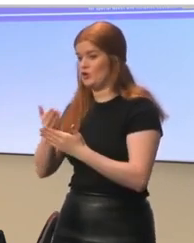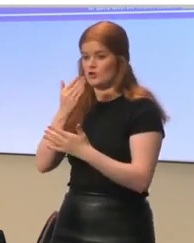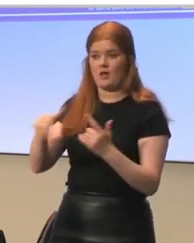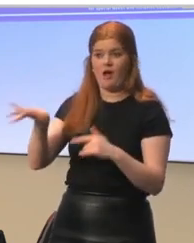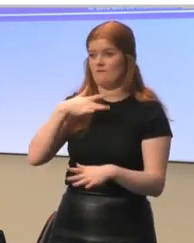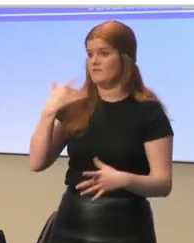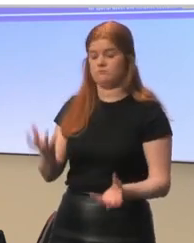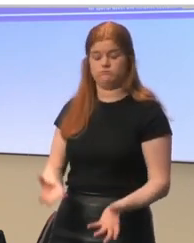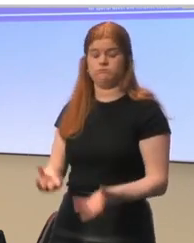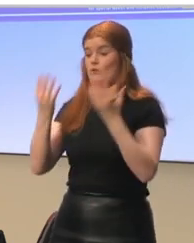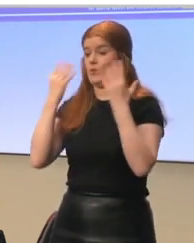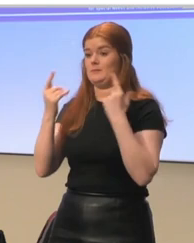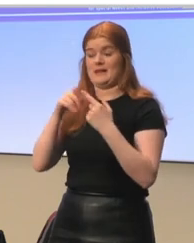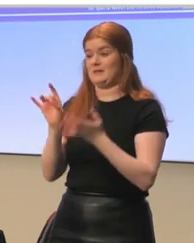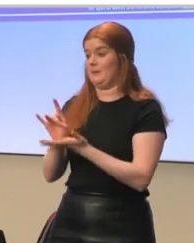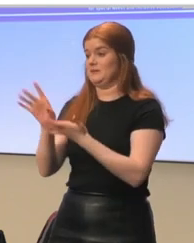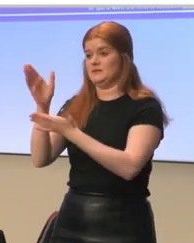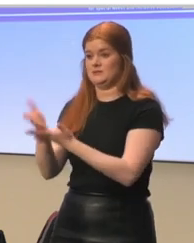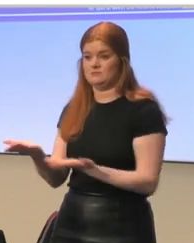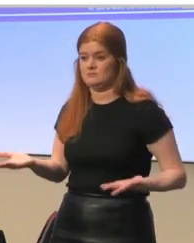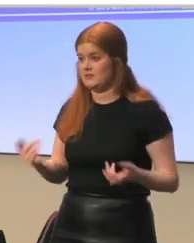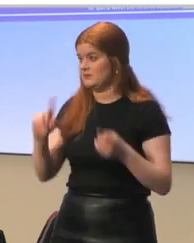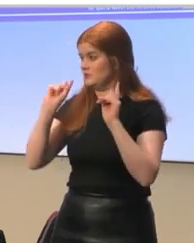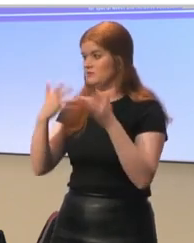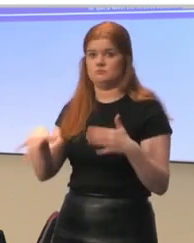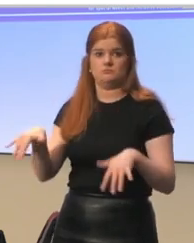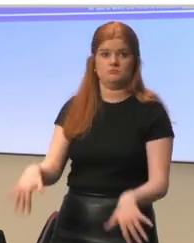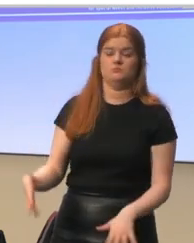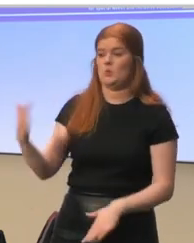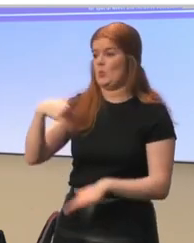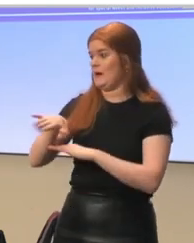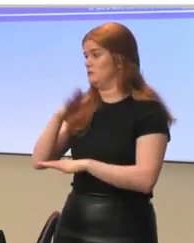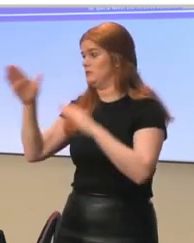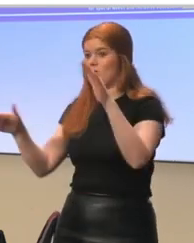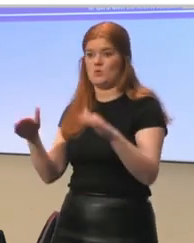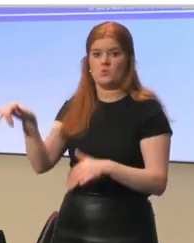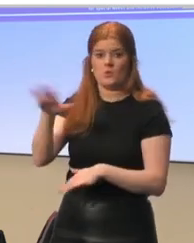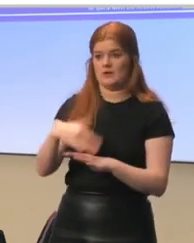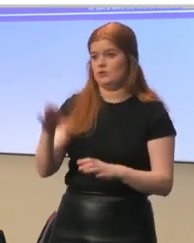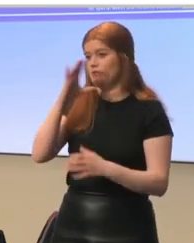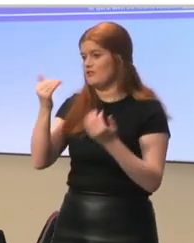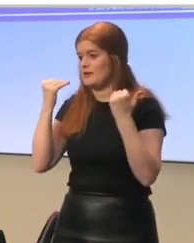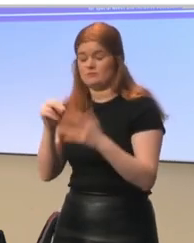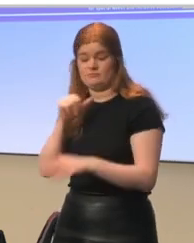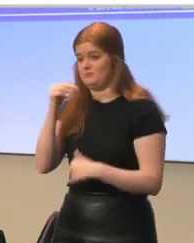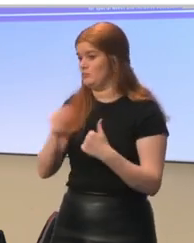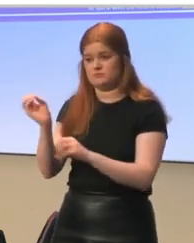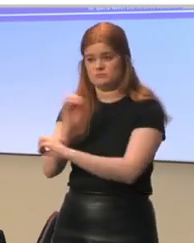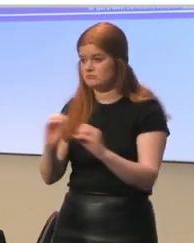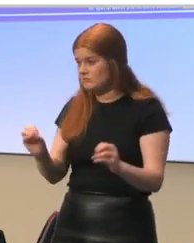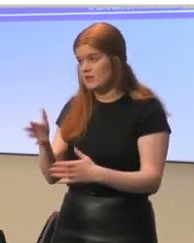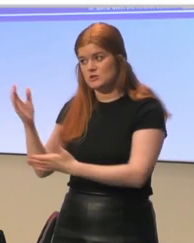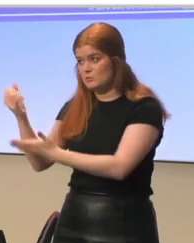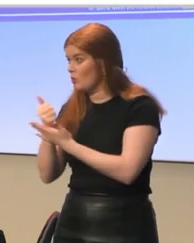felt overwhelmed and abandoned. So they didn't know where to get information. They were not prepared. They didn't get